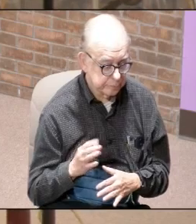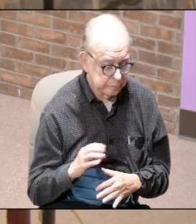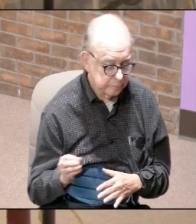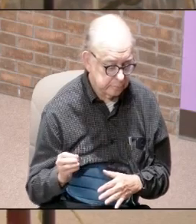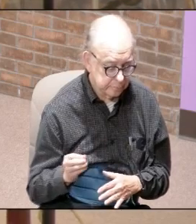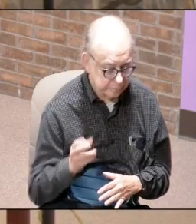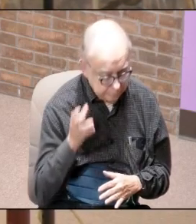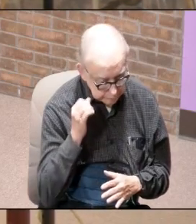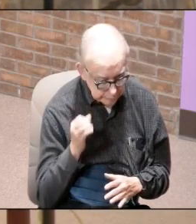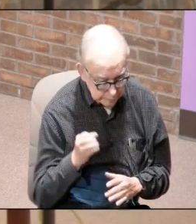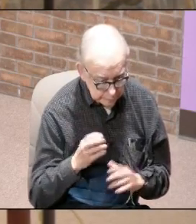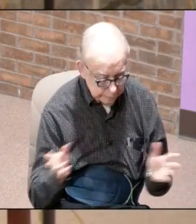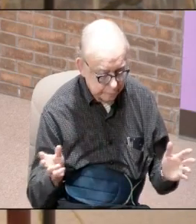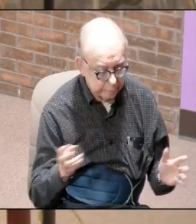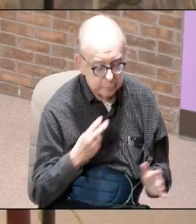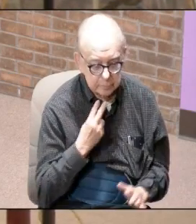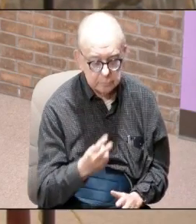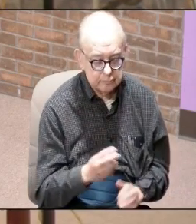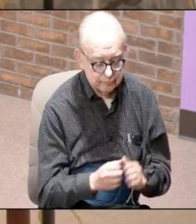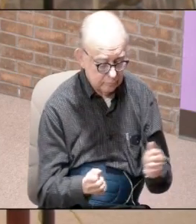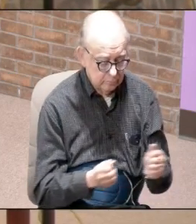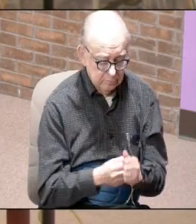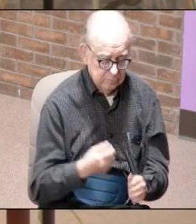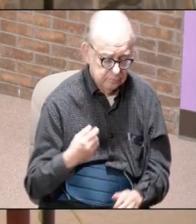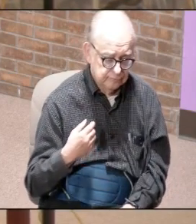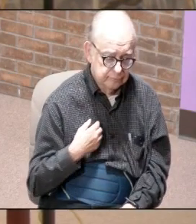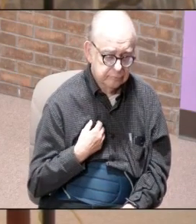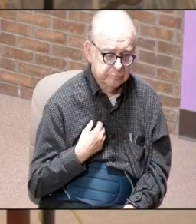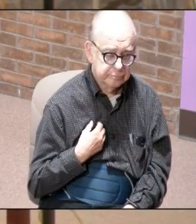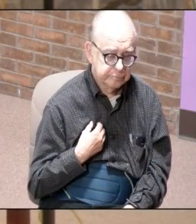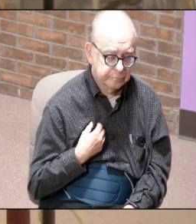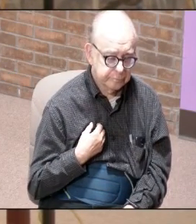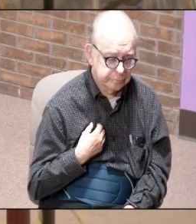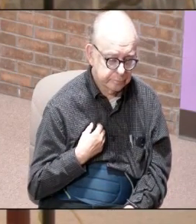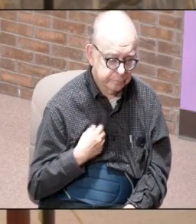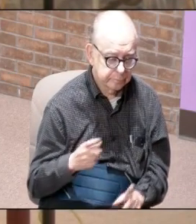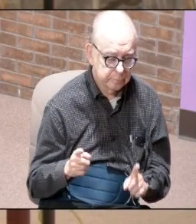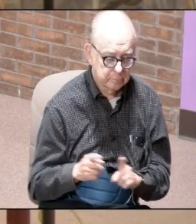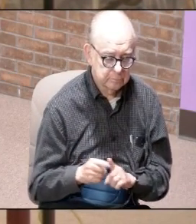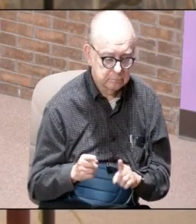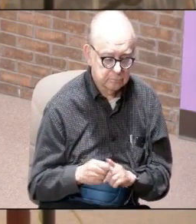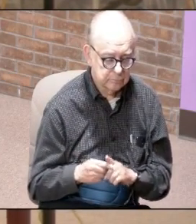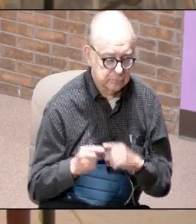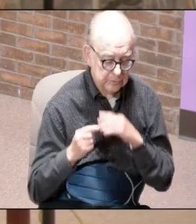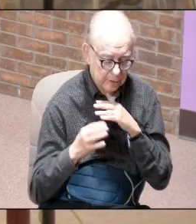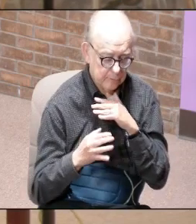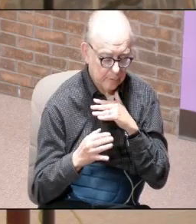and I heard a loud voice behind me like a trumpet